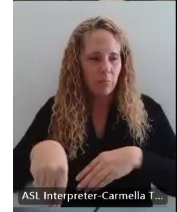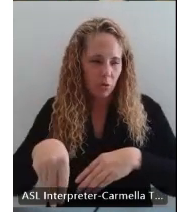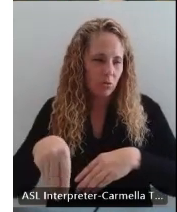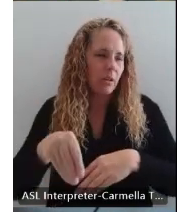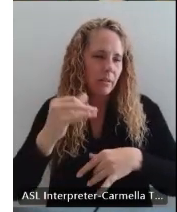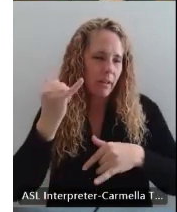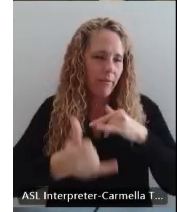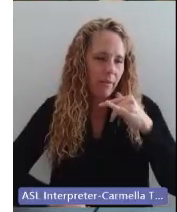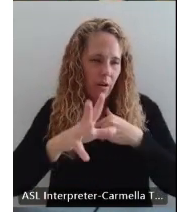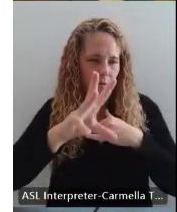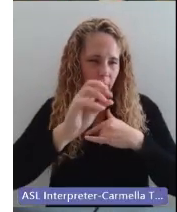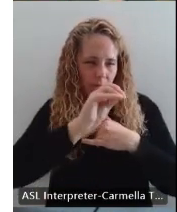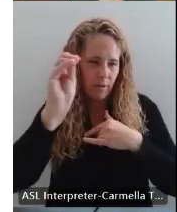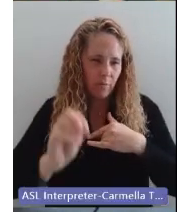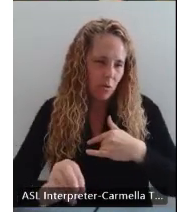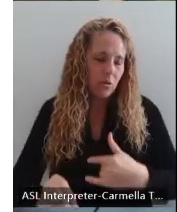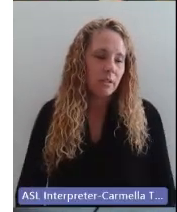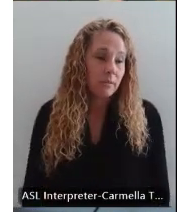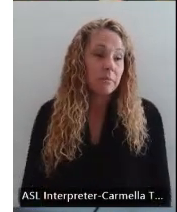2 2 6 7 8 9